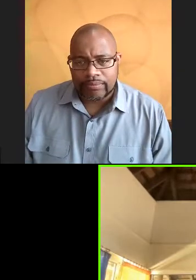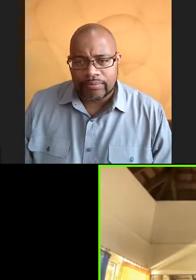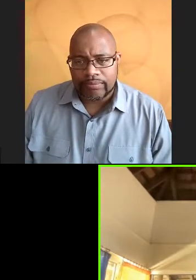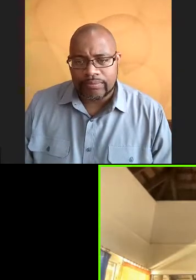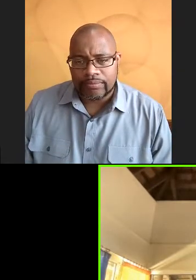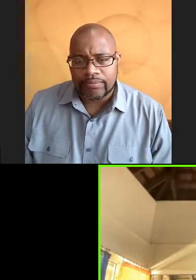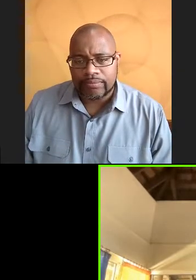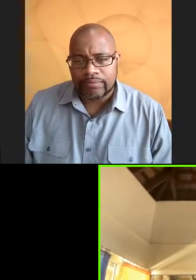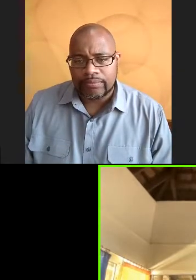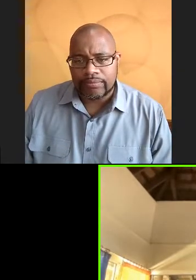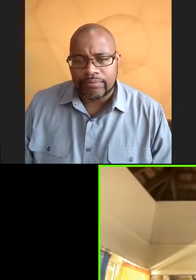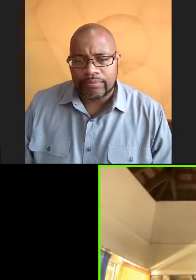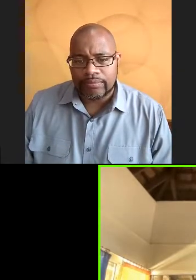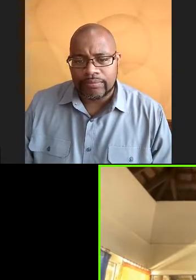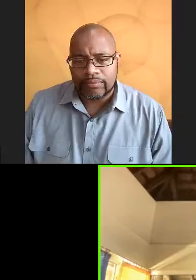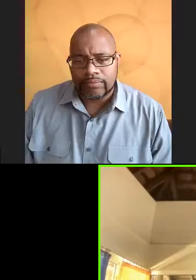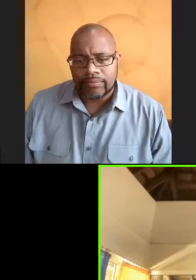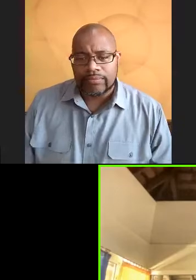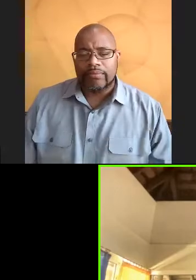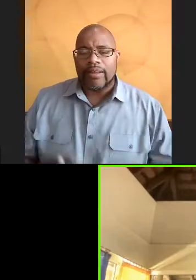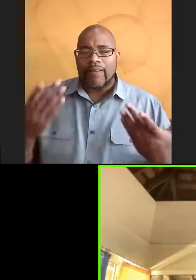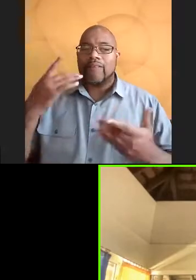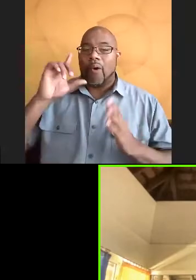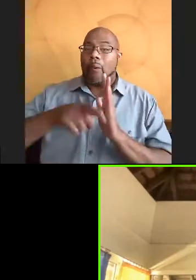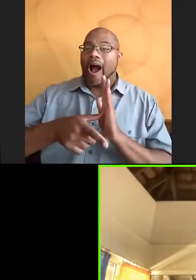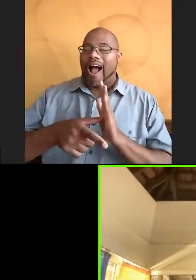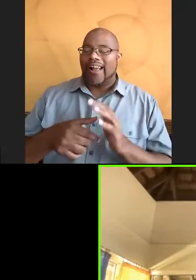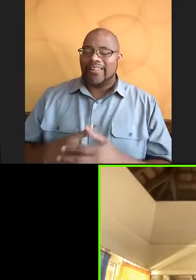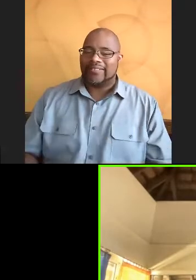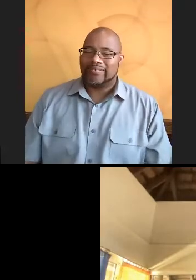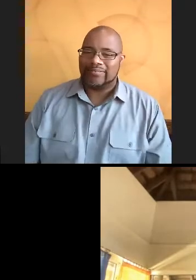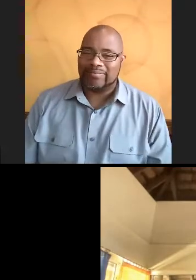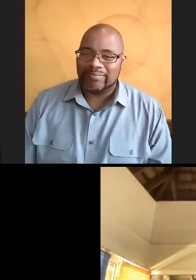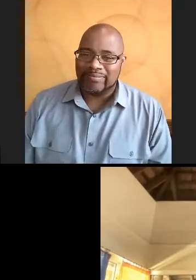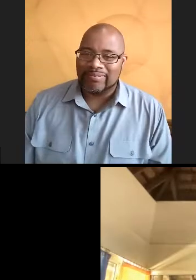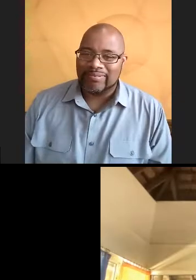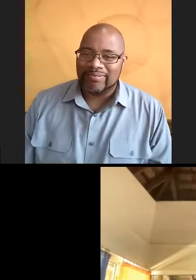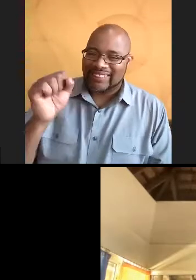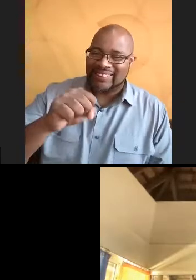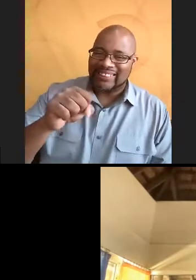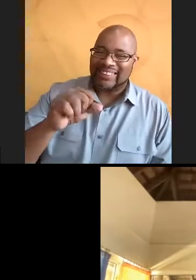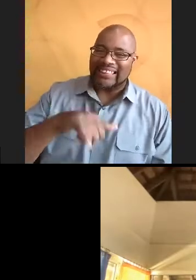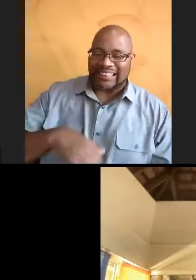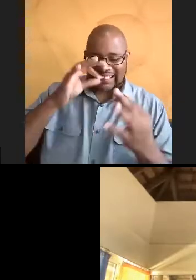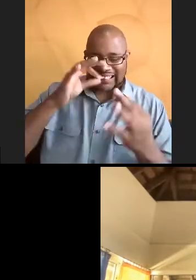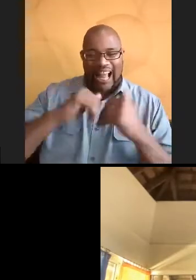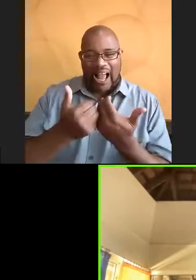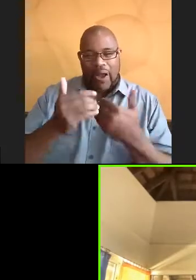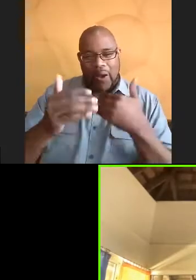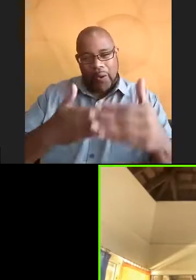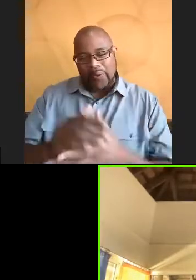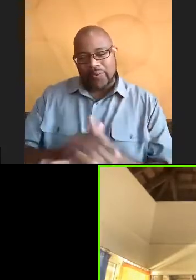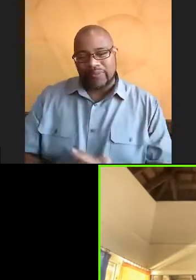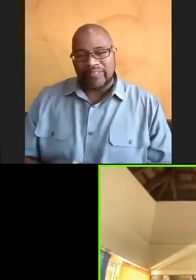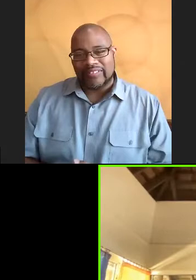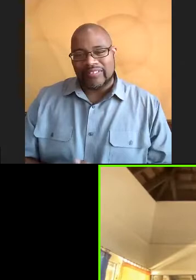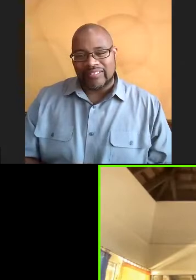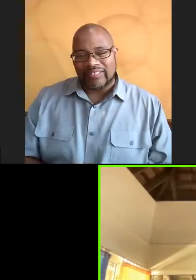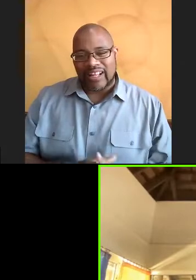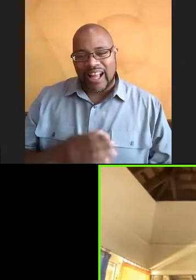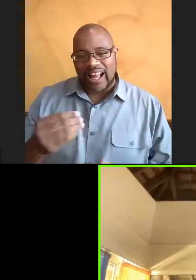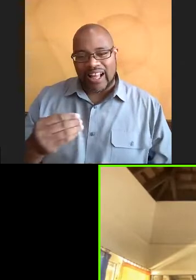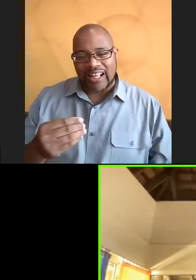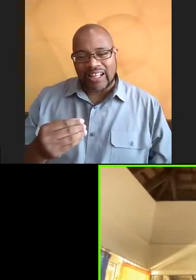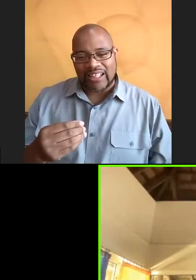And we're here for a minute. Yes, yes, yes, yes. That's usually how it goes. You know, if you are